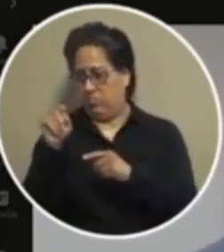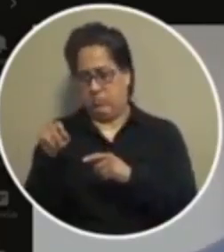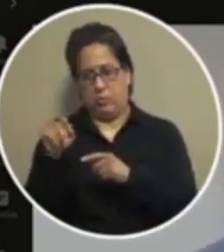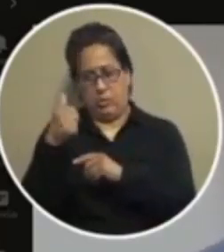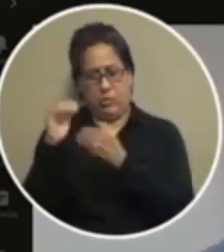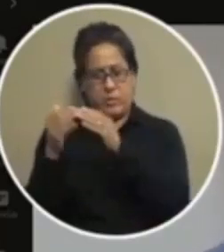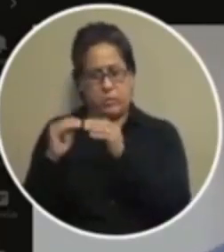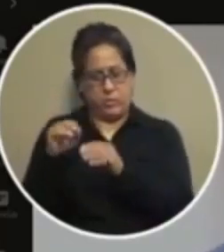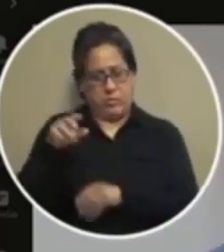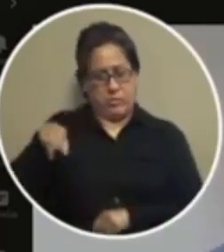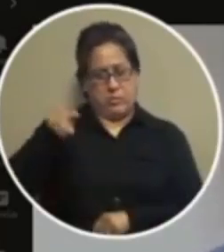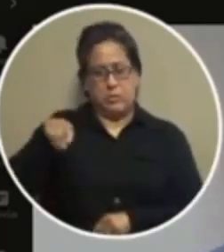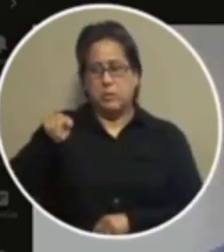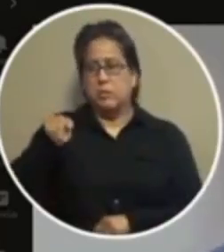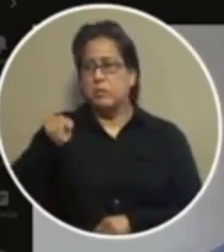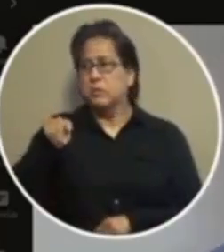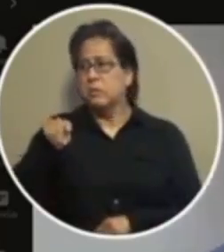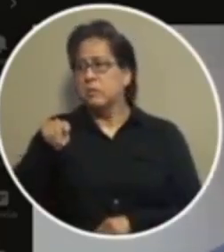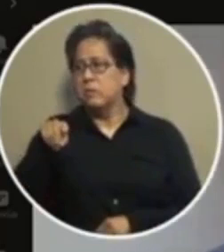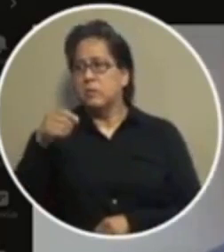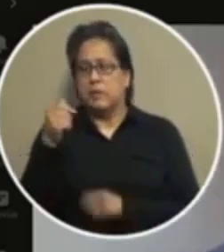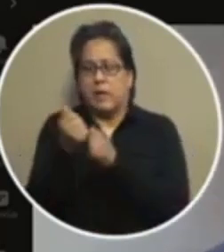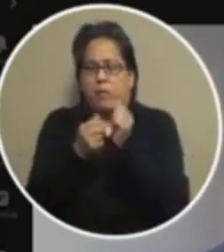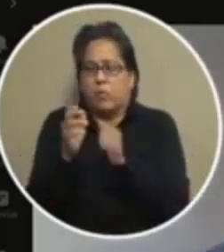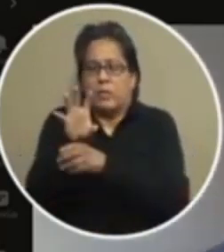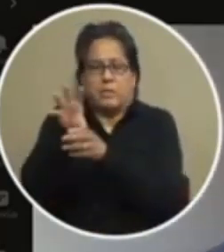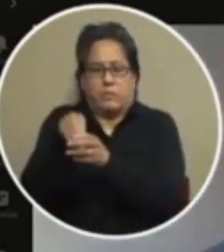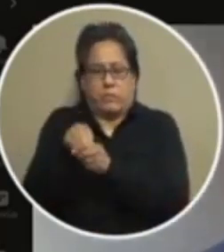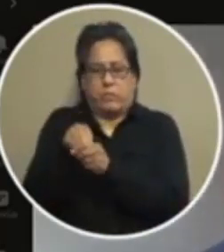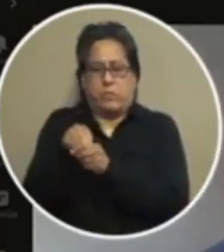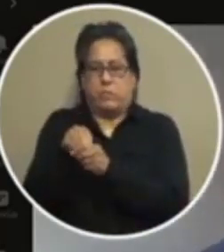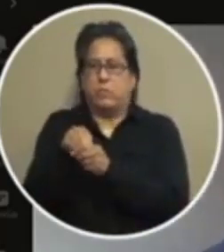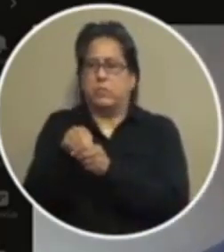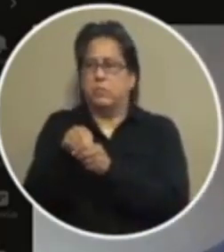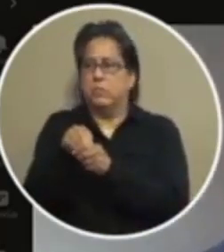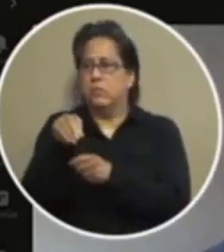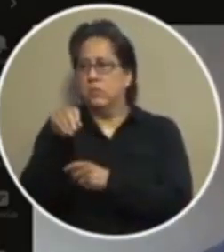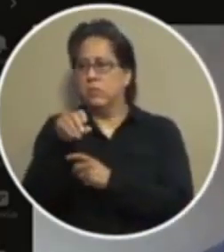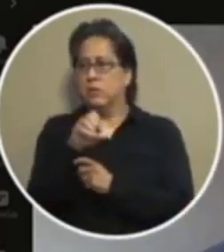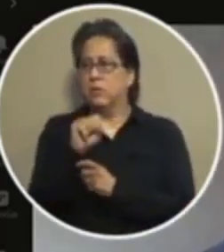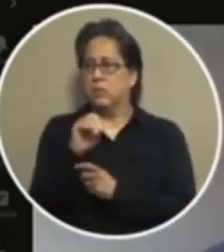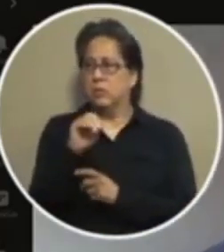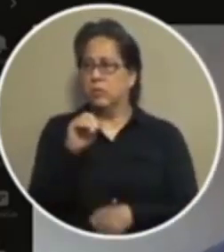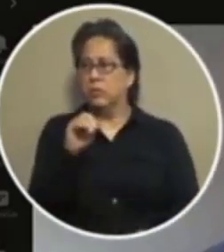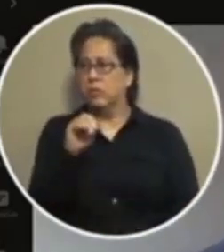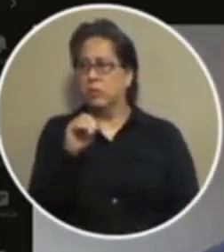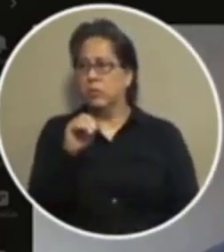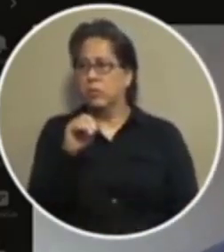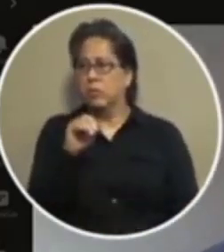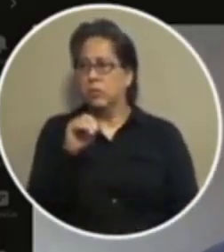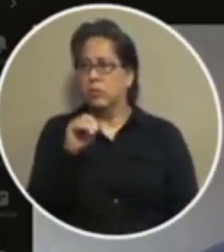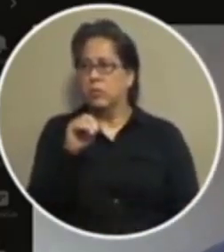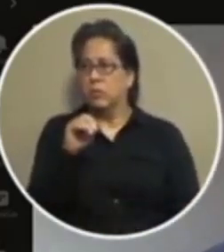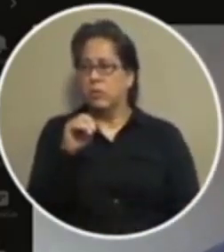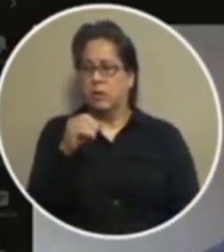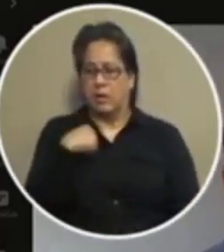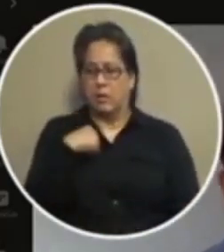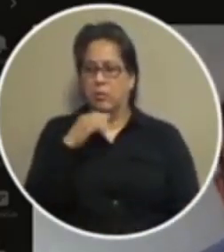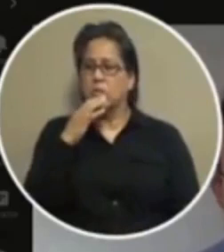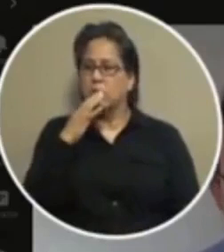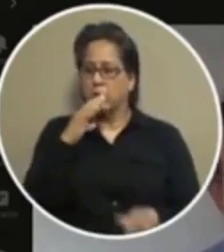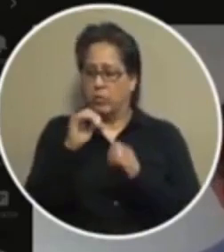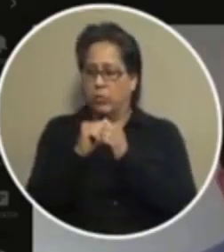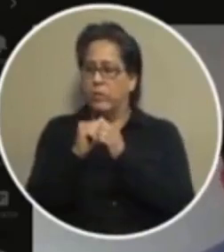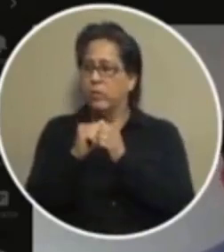communities that they had everyone participating and so um i've just been talking a